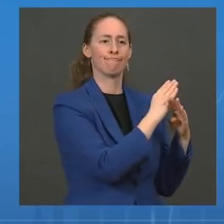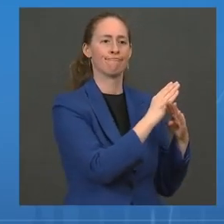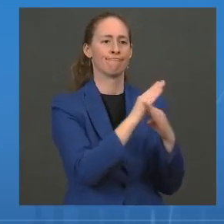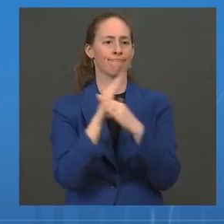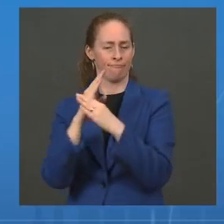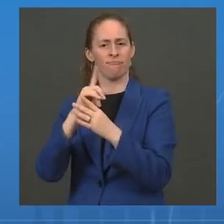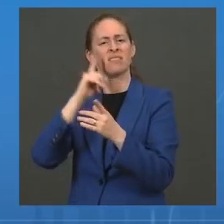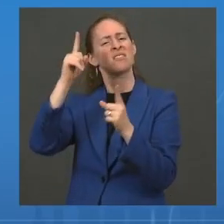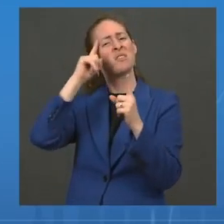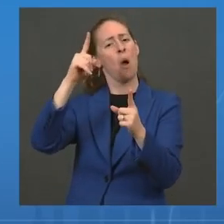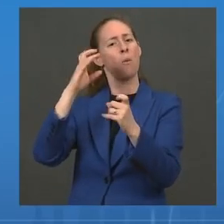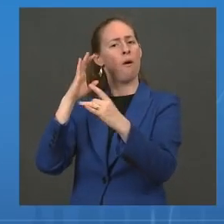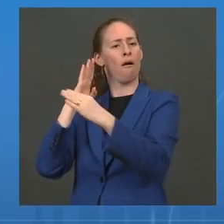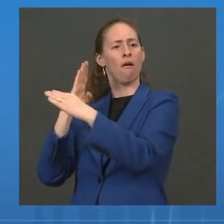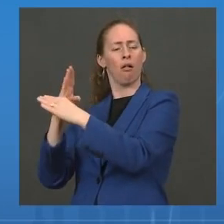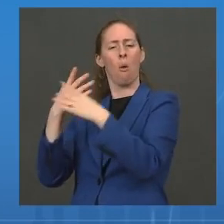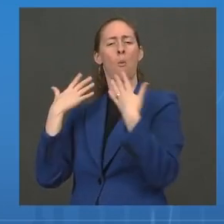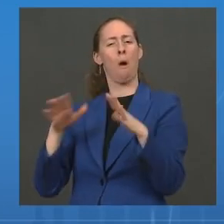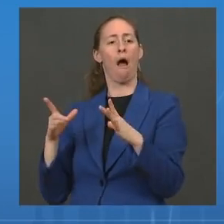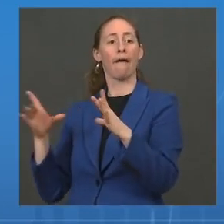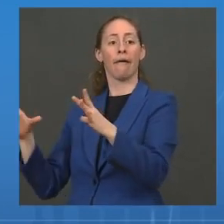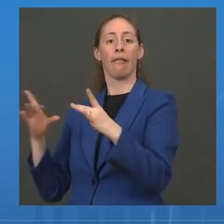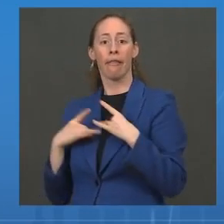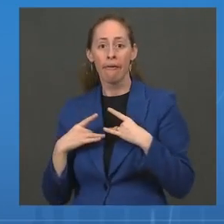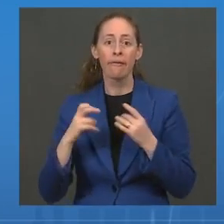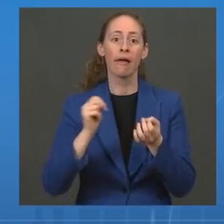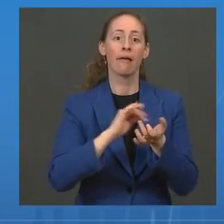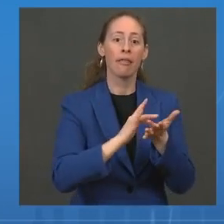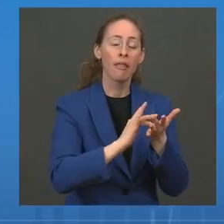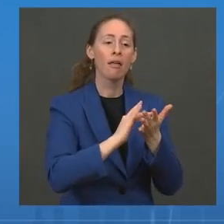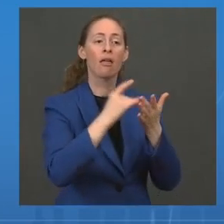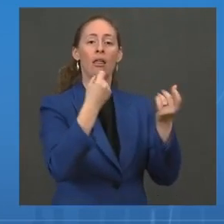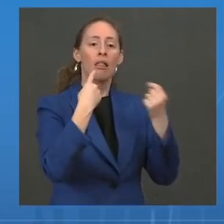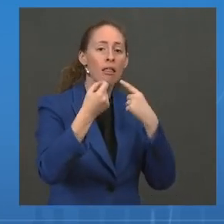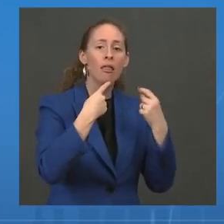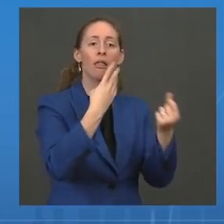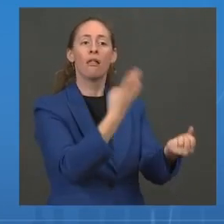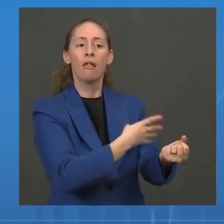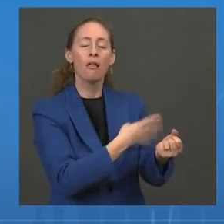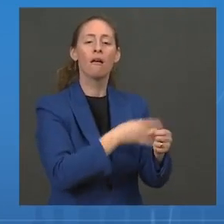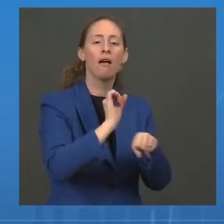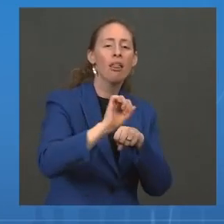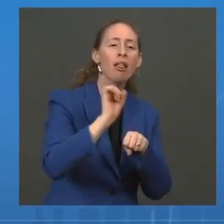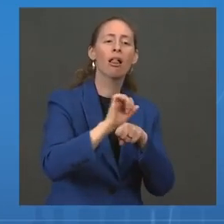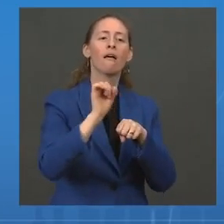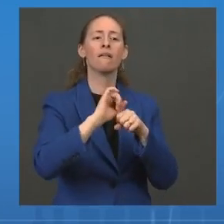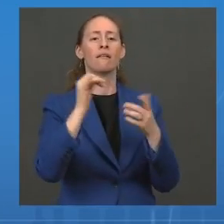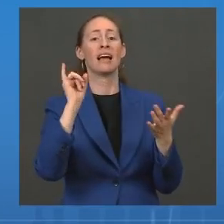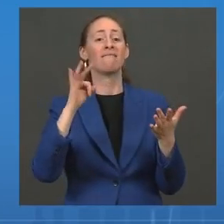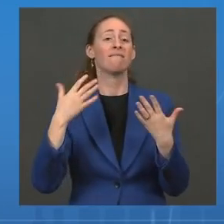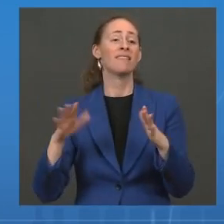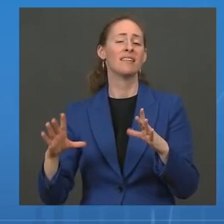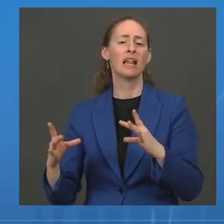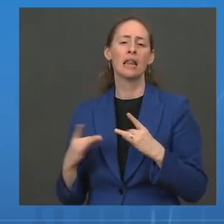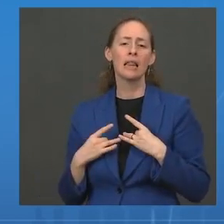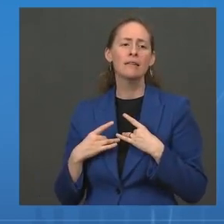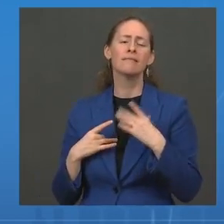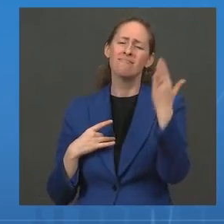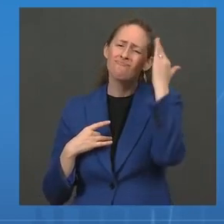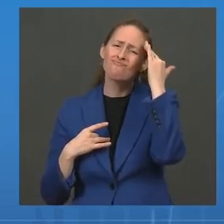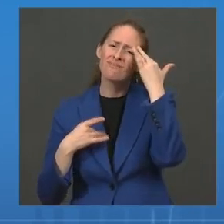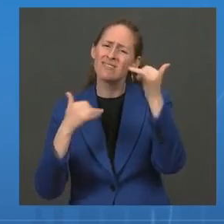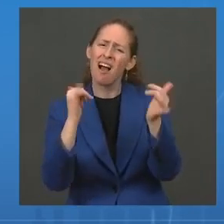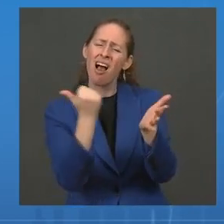than it is to treat. Obviously, if a person gets infected, it is critical to get them good treating. You